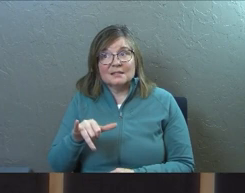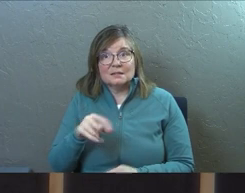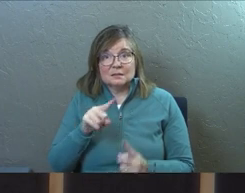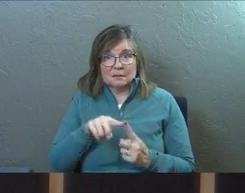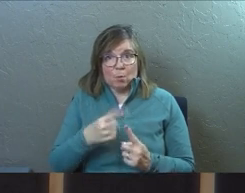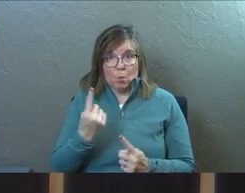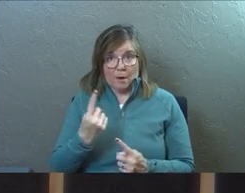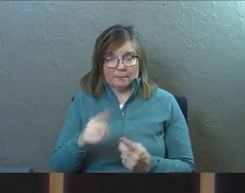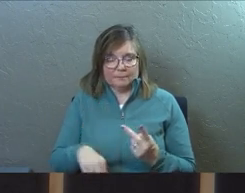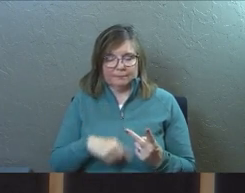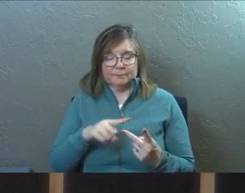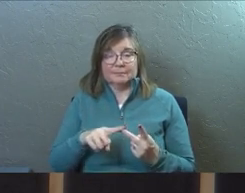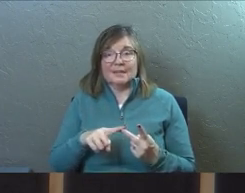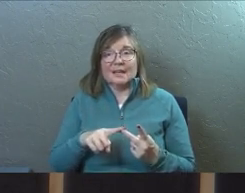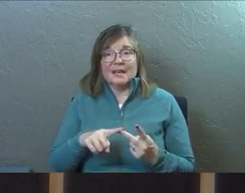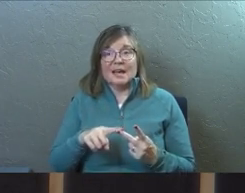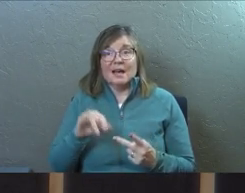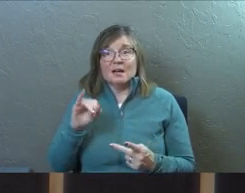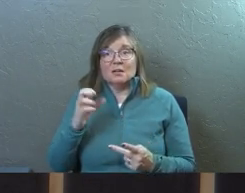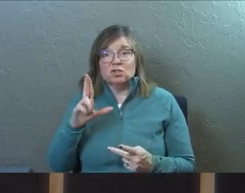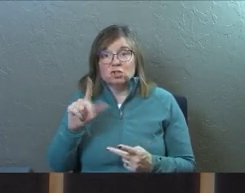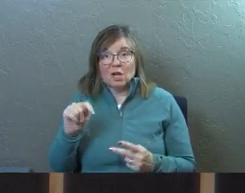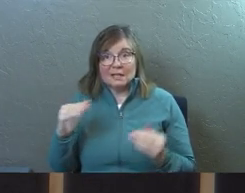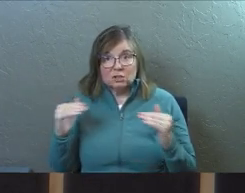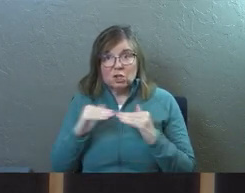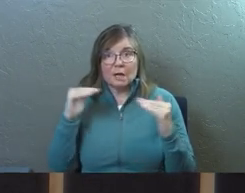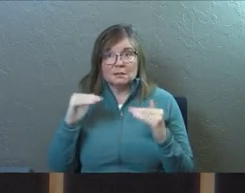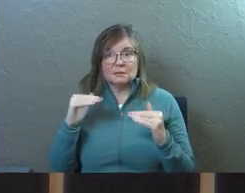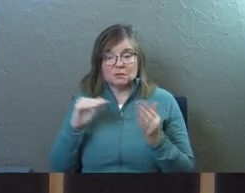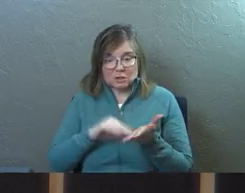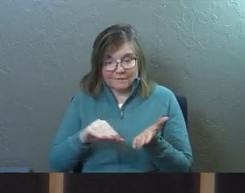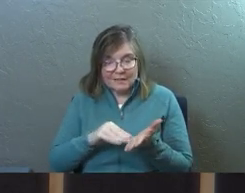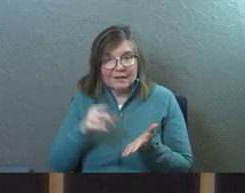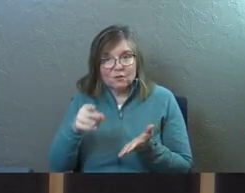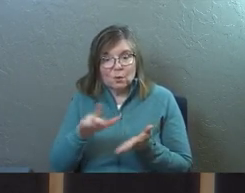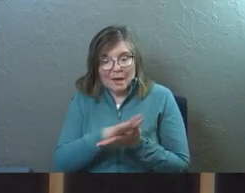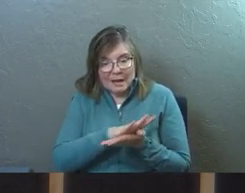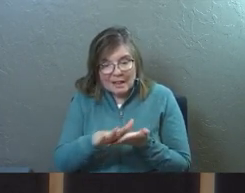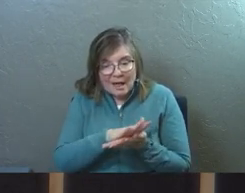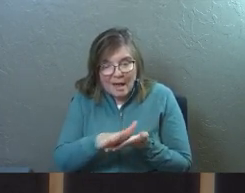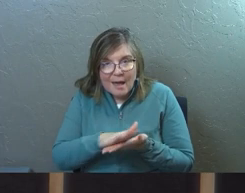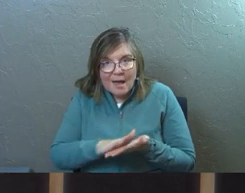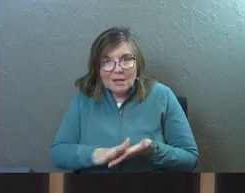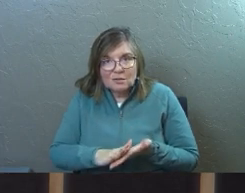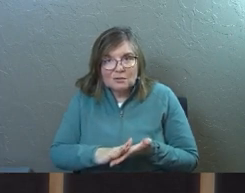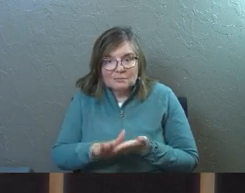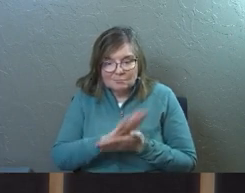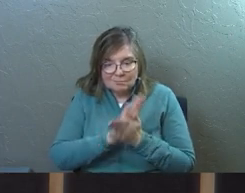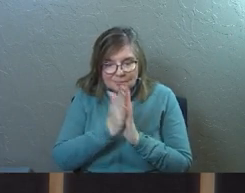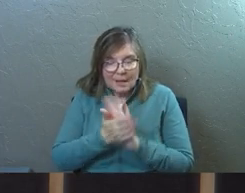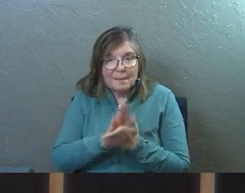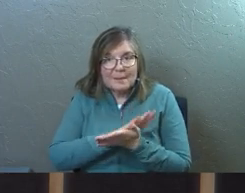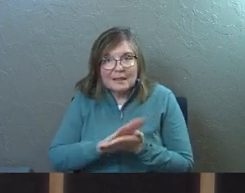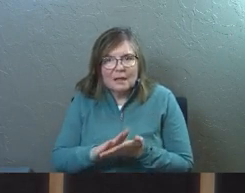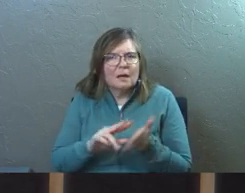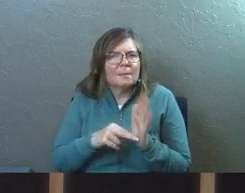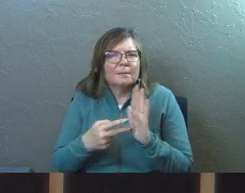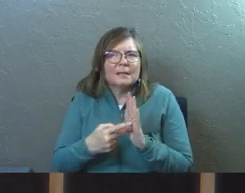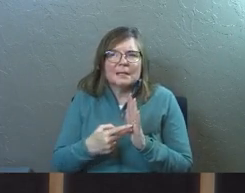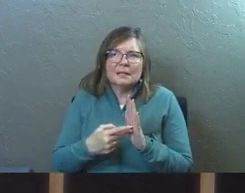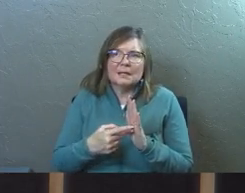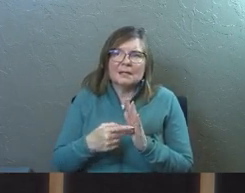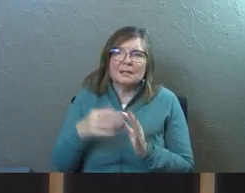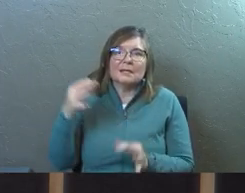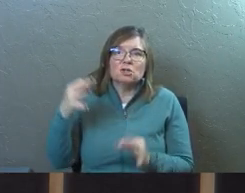point number one. And then he's just to forgive you and cleanse you from all unrighteousness. Well, what does that mean? It means it's